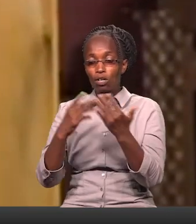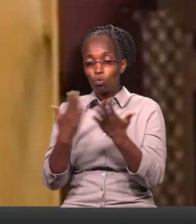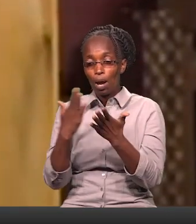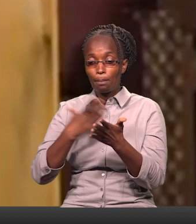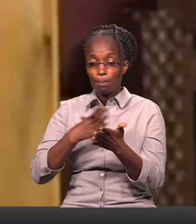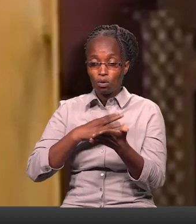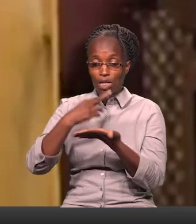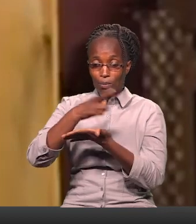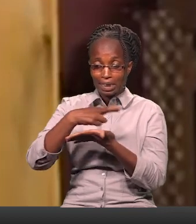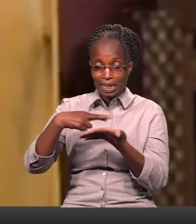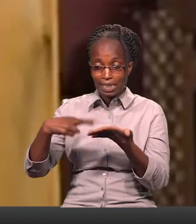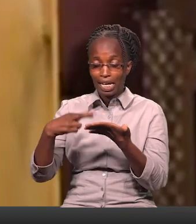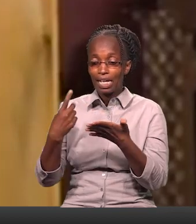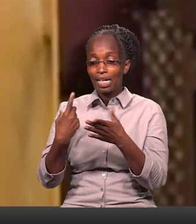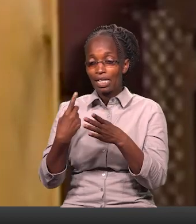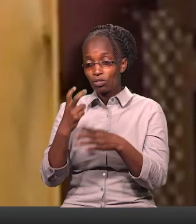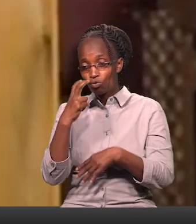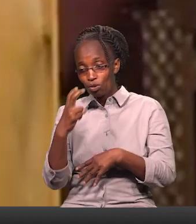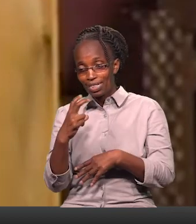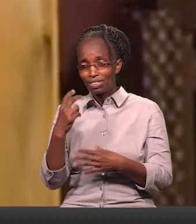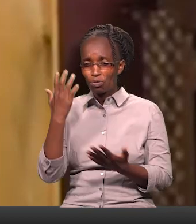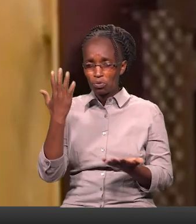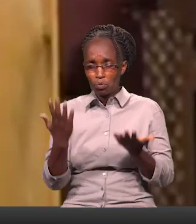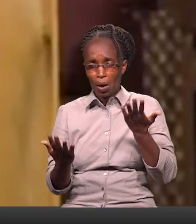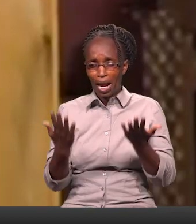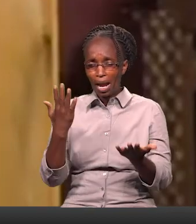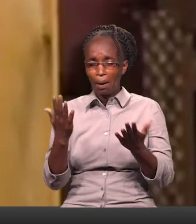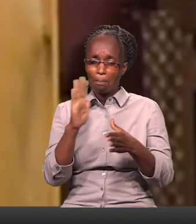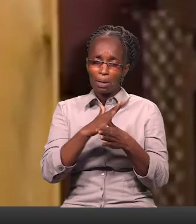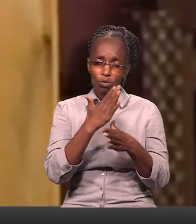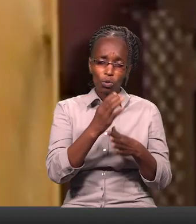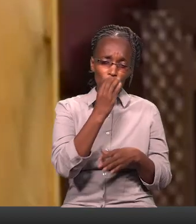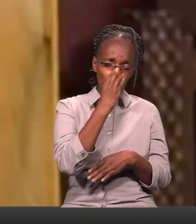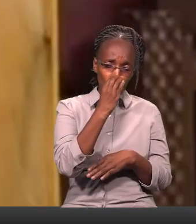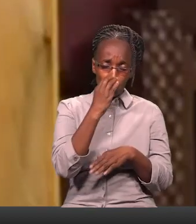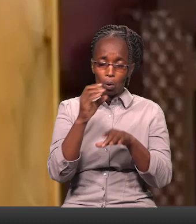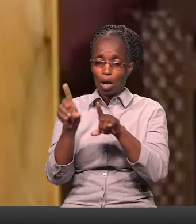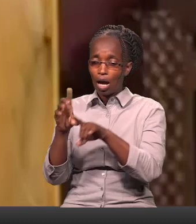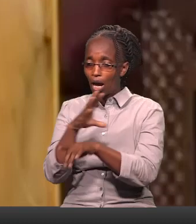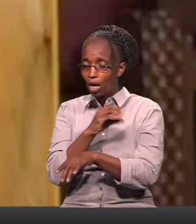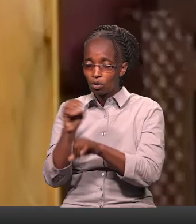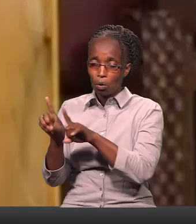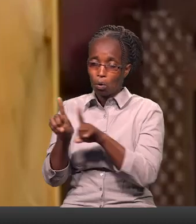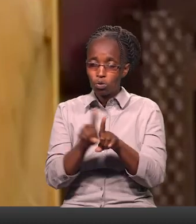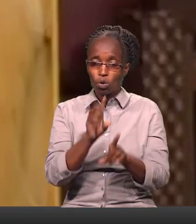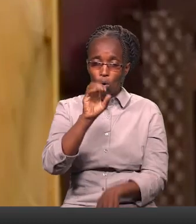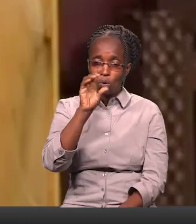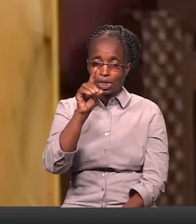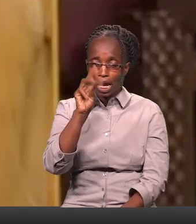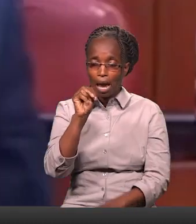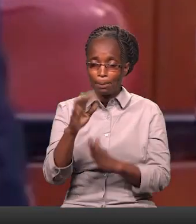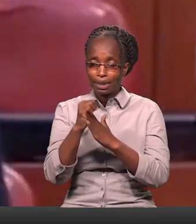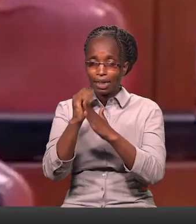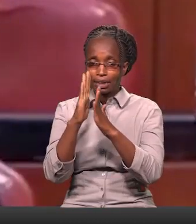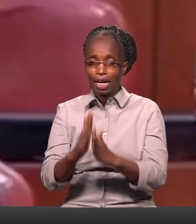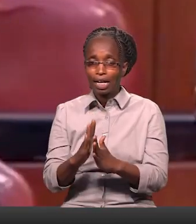jisajili nacho Kaonekana kuwa ni kupimana nguvu kati ya naibu wa Raisi Dakitaru ila Muruto na kinara ODM Raila Ondinga